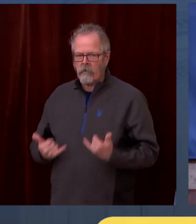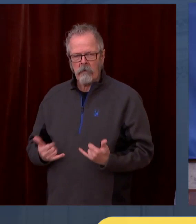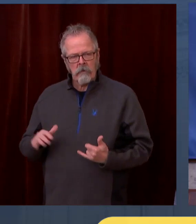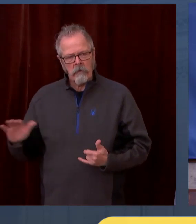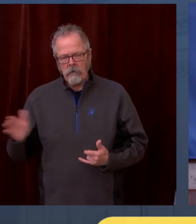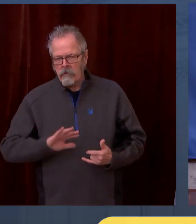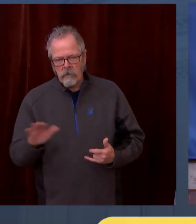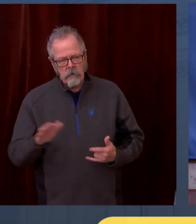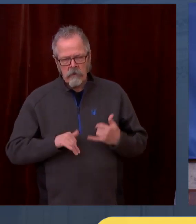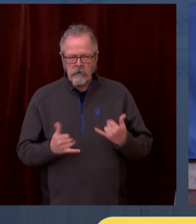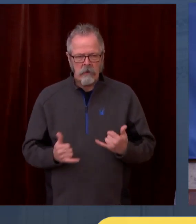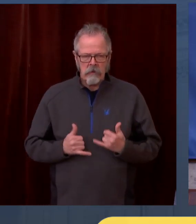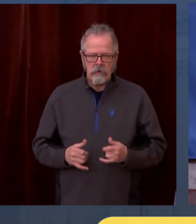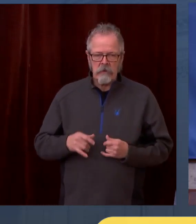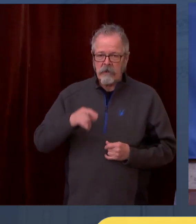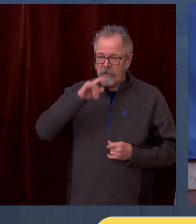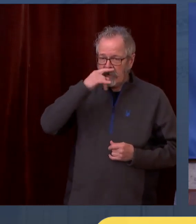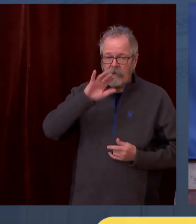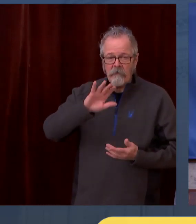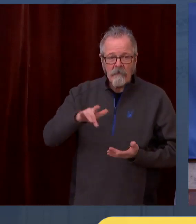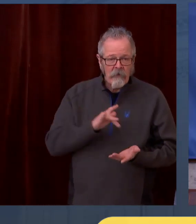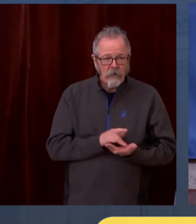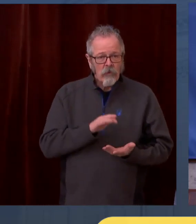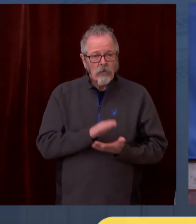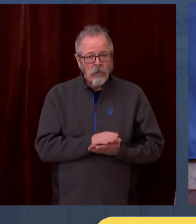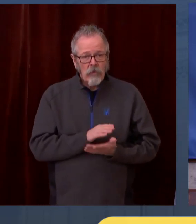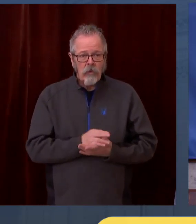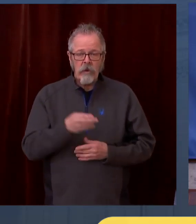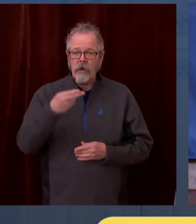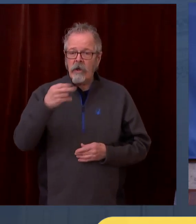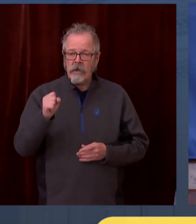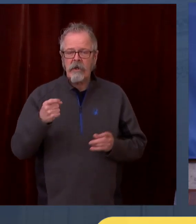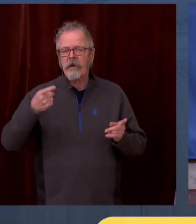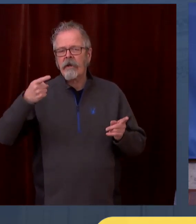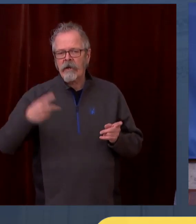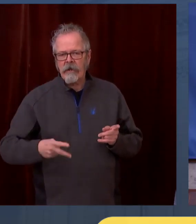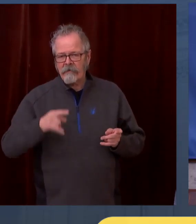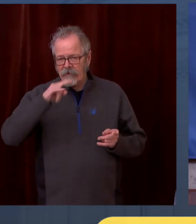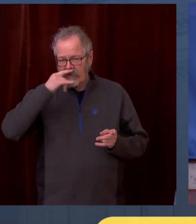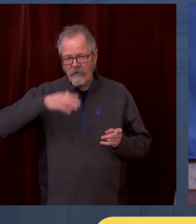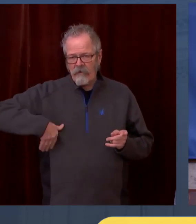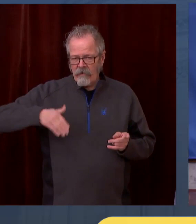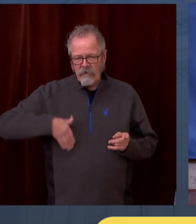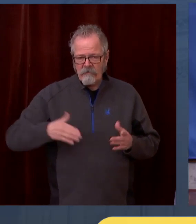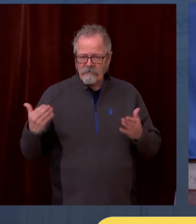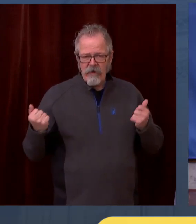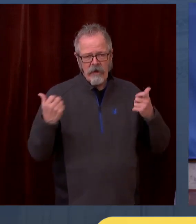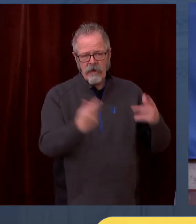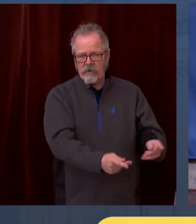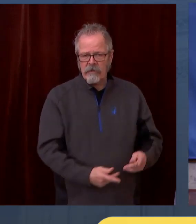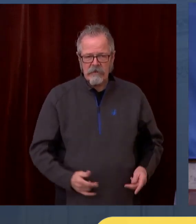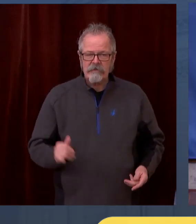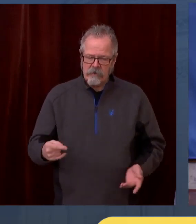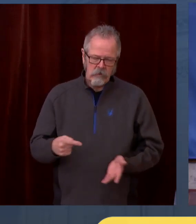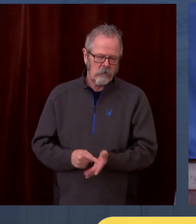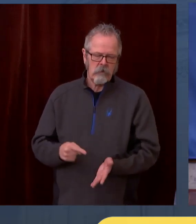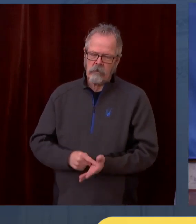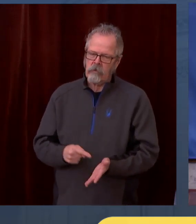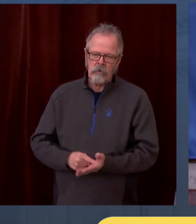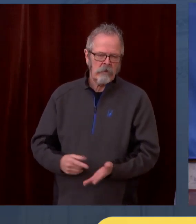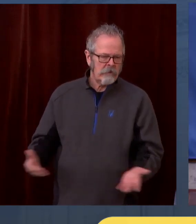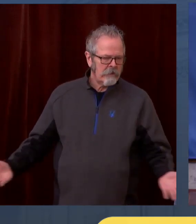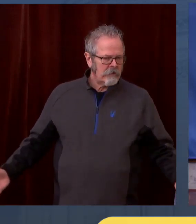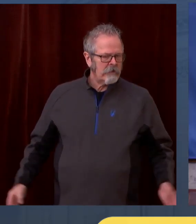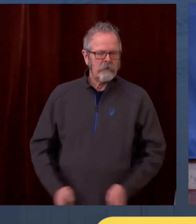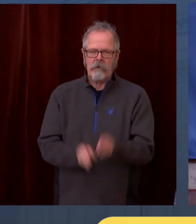middle school and high school that are not back in the classroom. They desperately need that experience. And we are intensely focused in doing